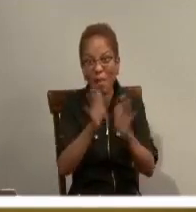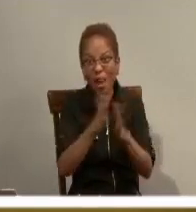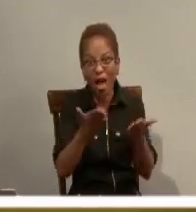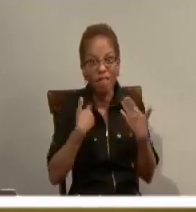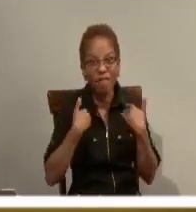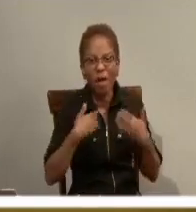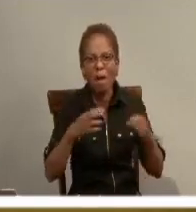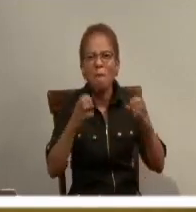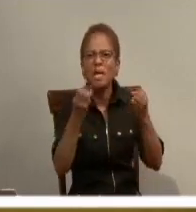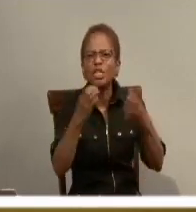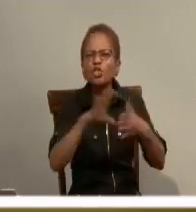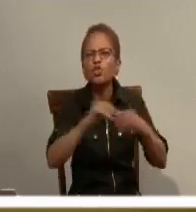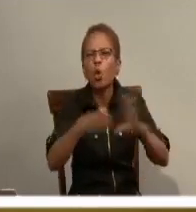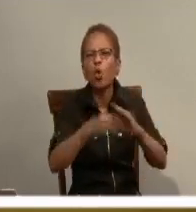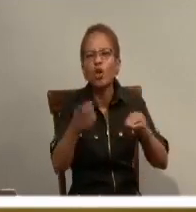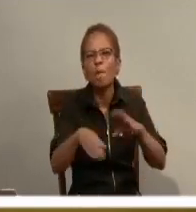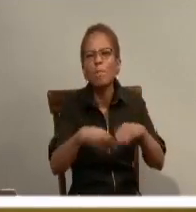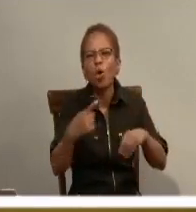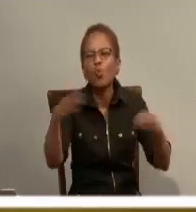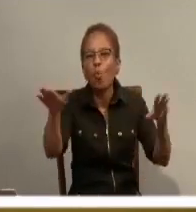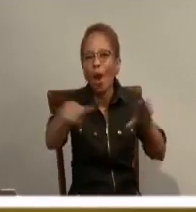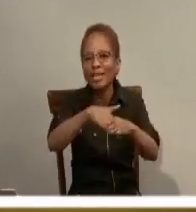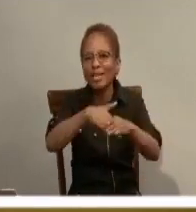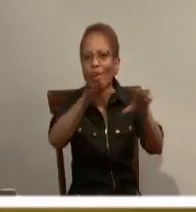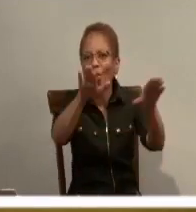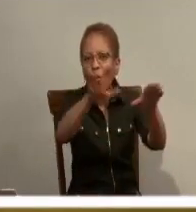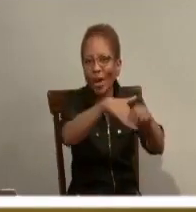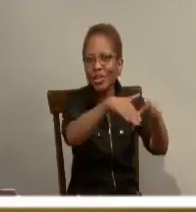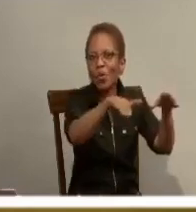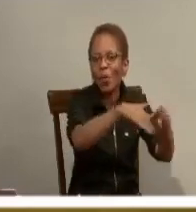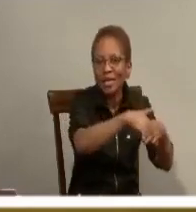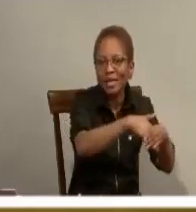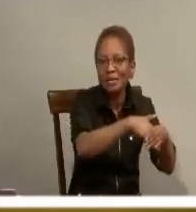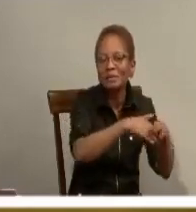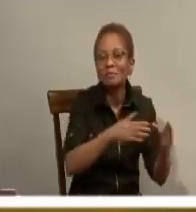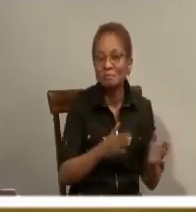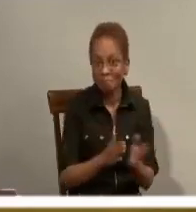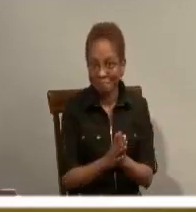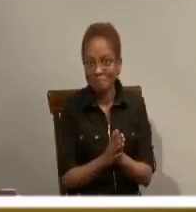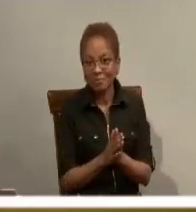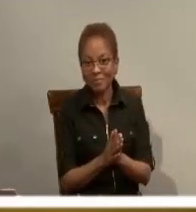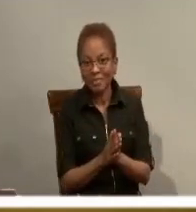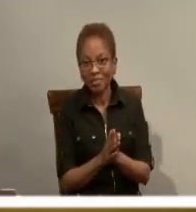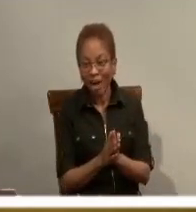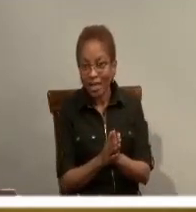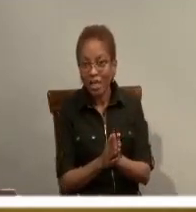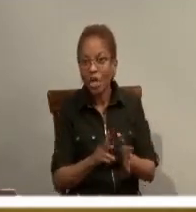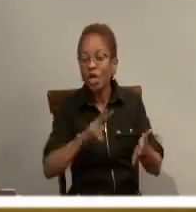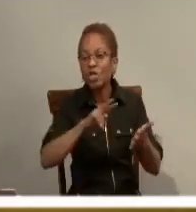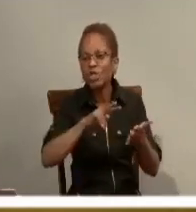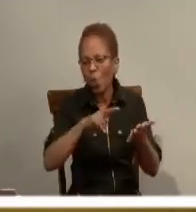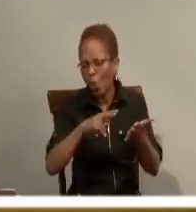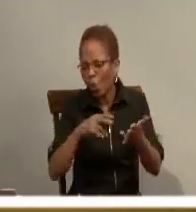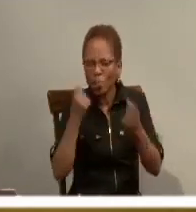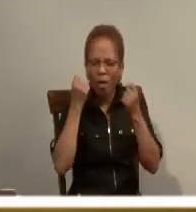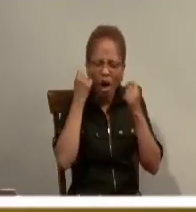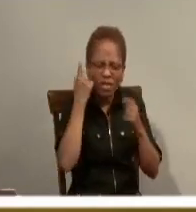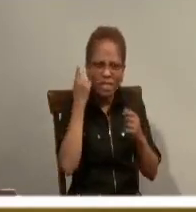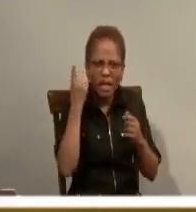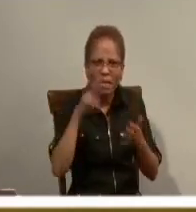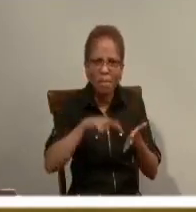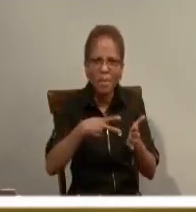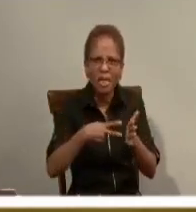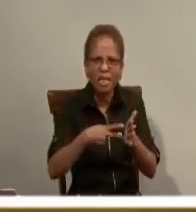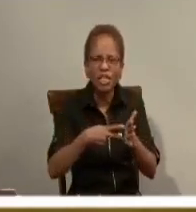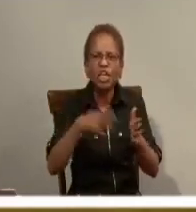times, Jesus is portrayed to us as the bridegroom coming to meet his bride. In